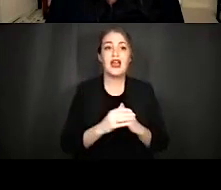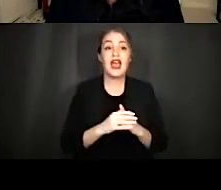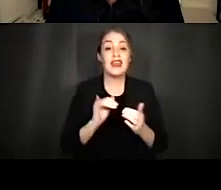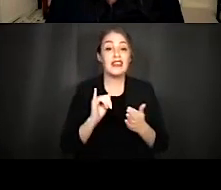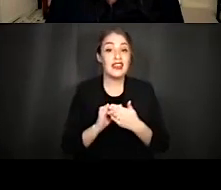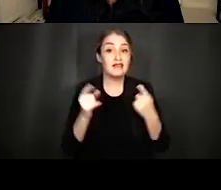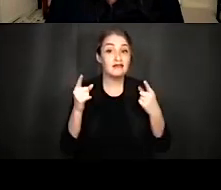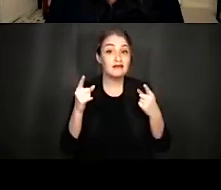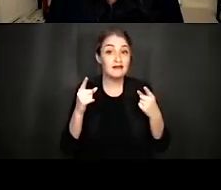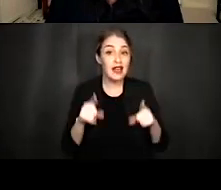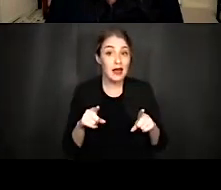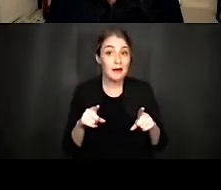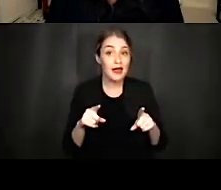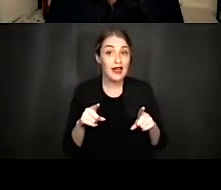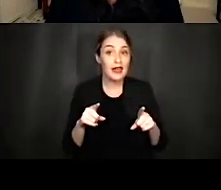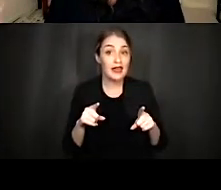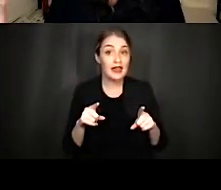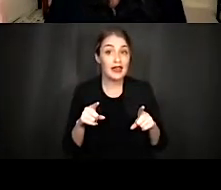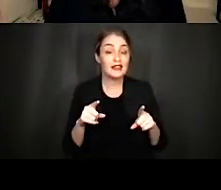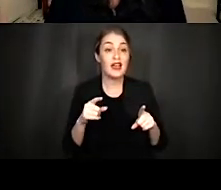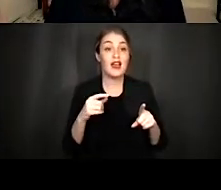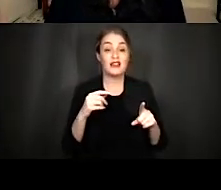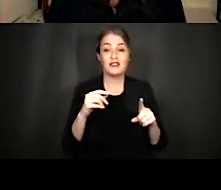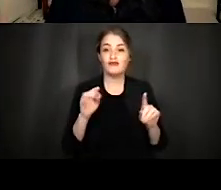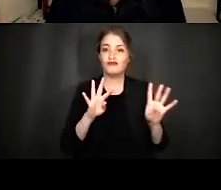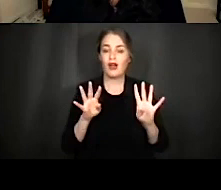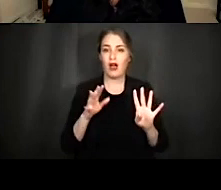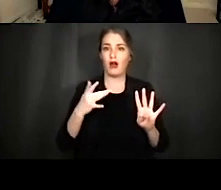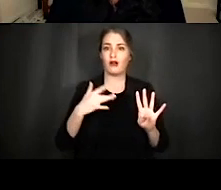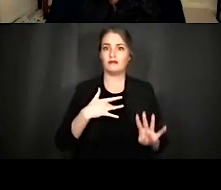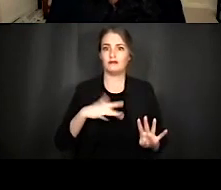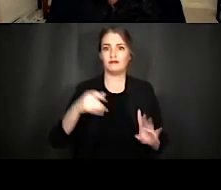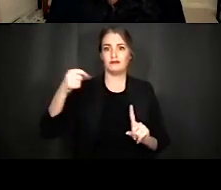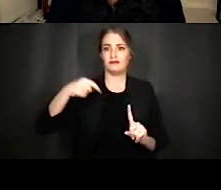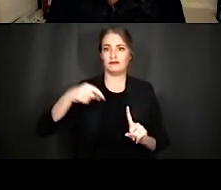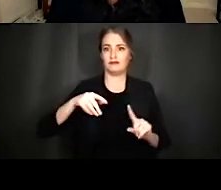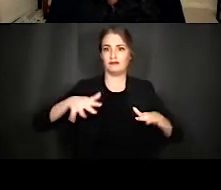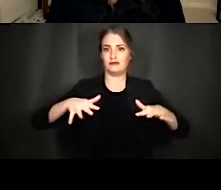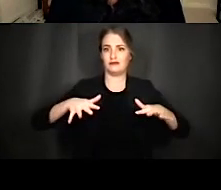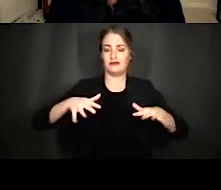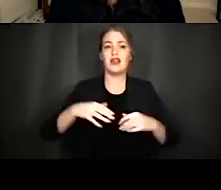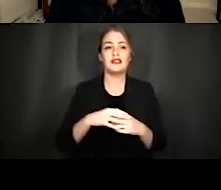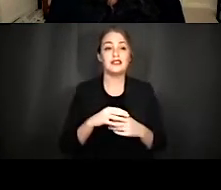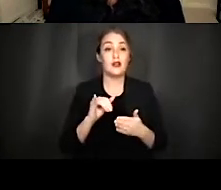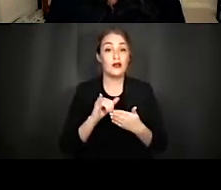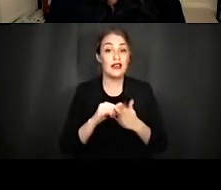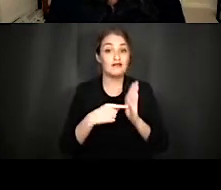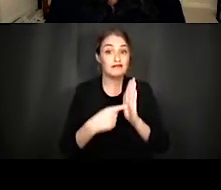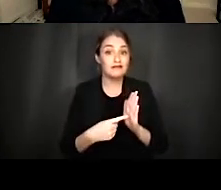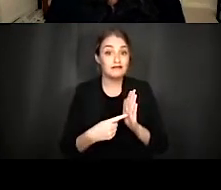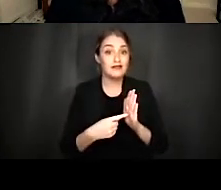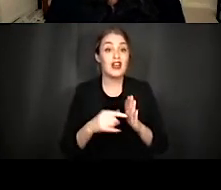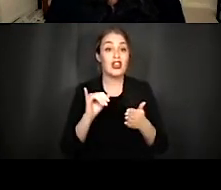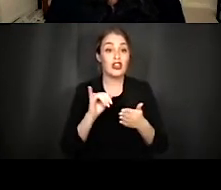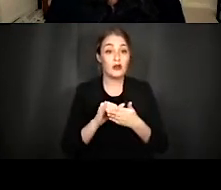in the hair cells to signal that they detected a vibration. They signal this to the spiral ganglion